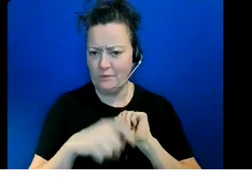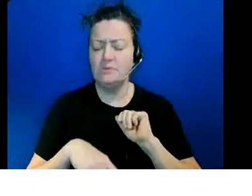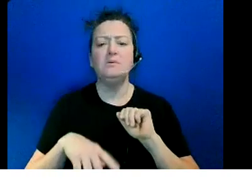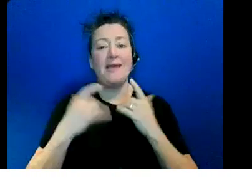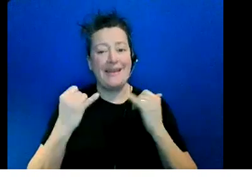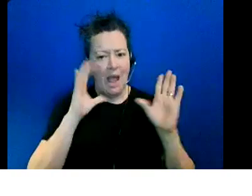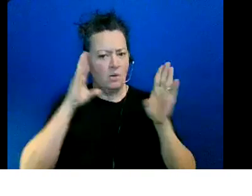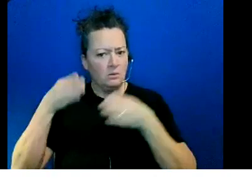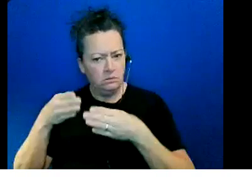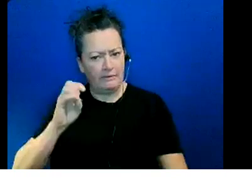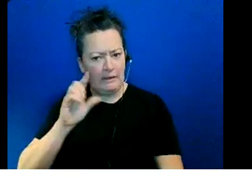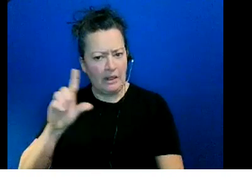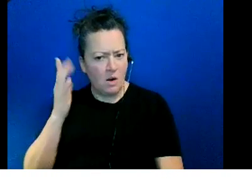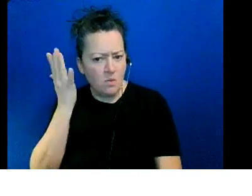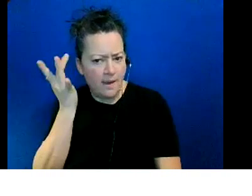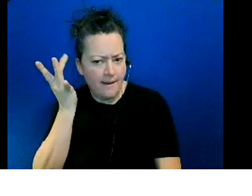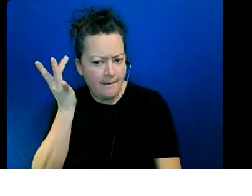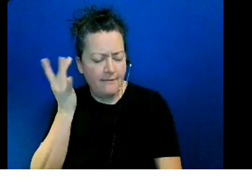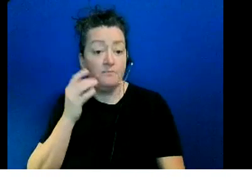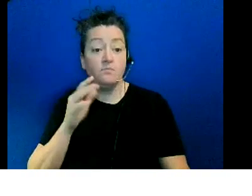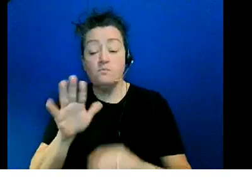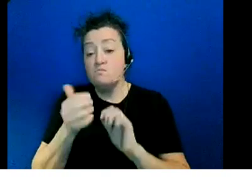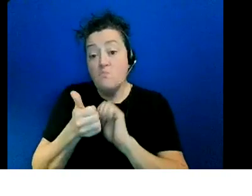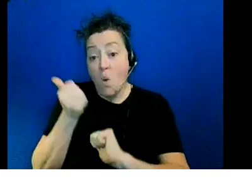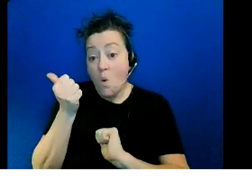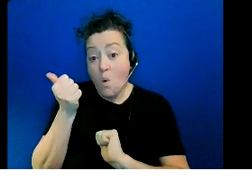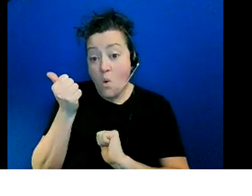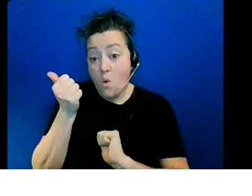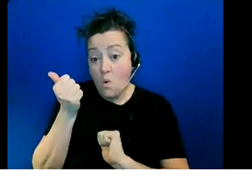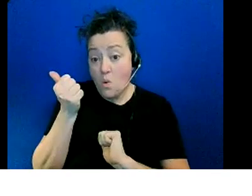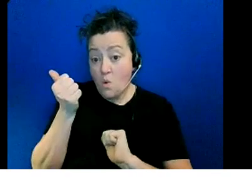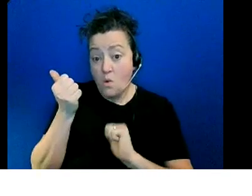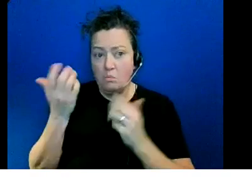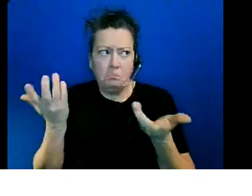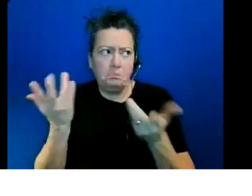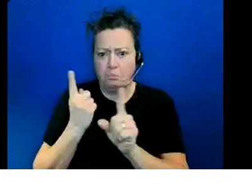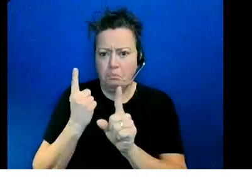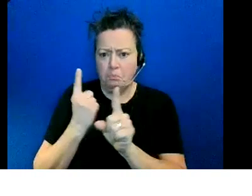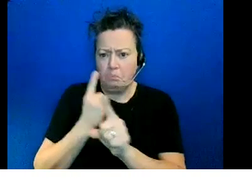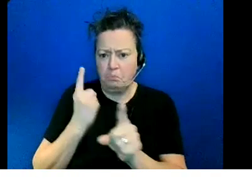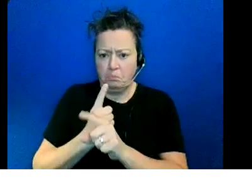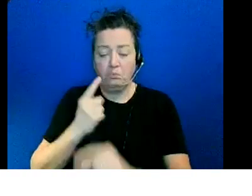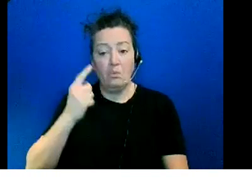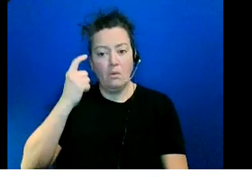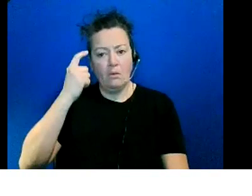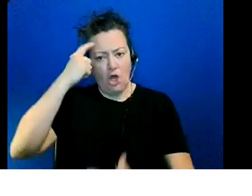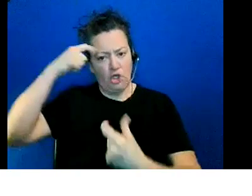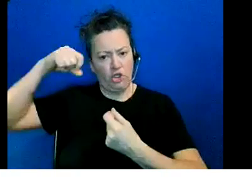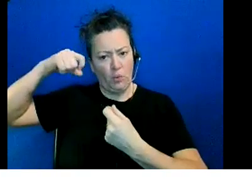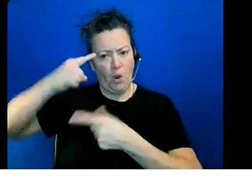uh when most of them as it is expected are neurotypical children right